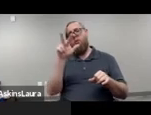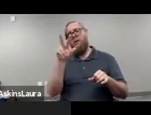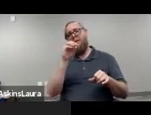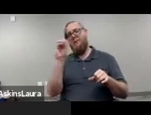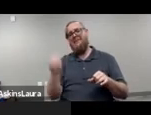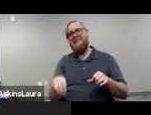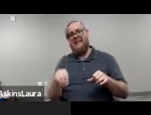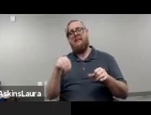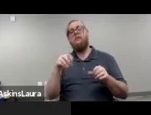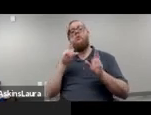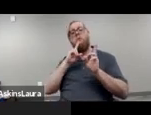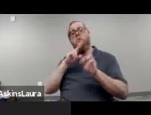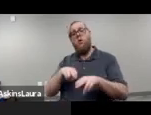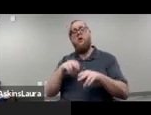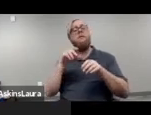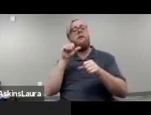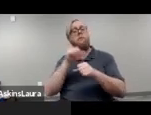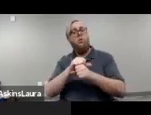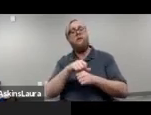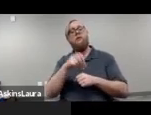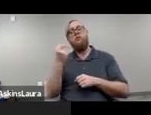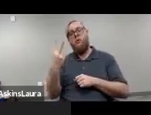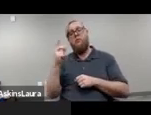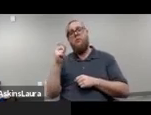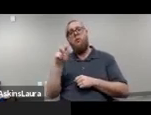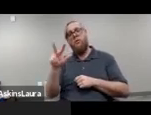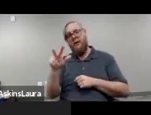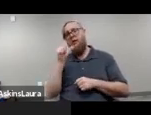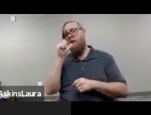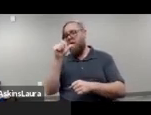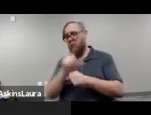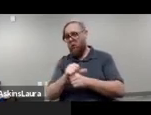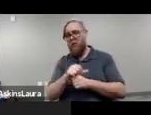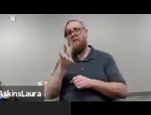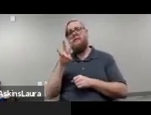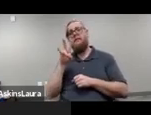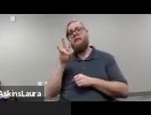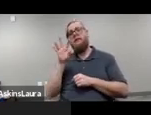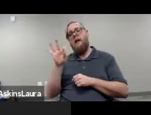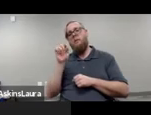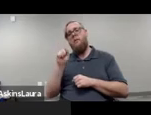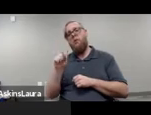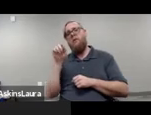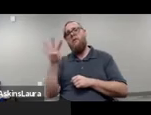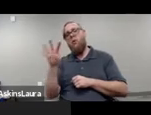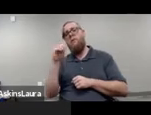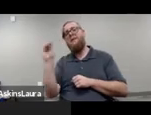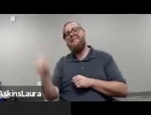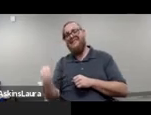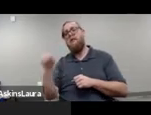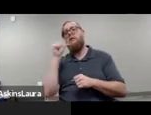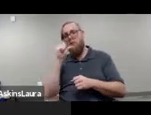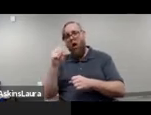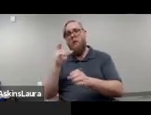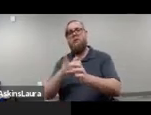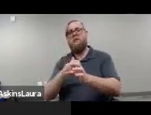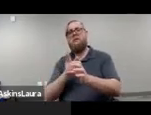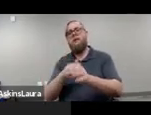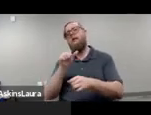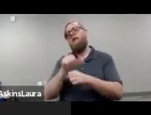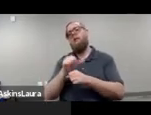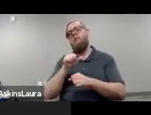reported being employed, with 12.3 percent unemployed and 79.4 percent not participating in the lay report.